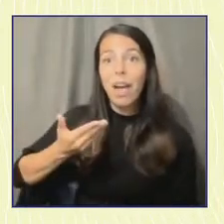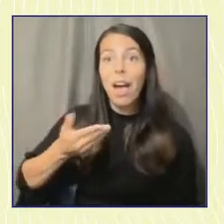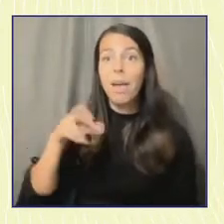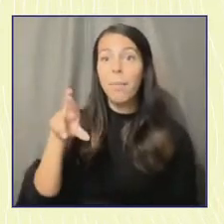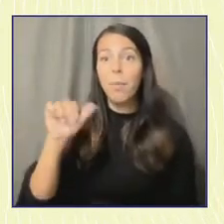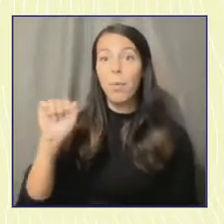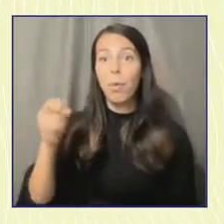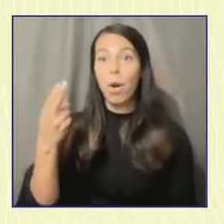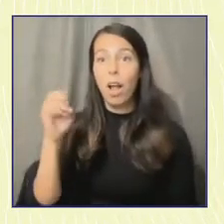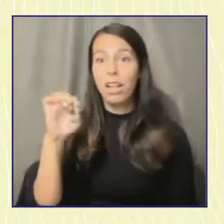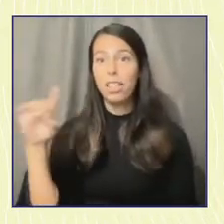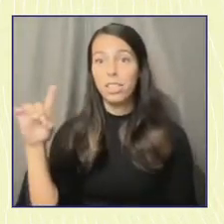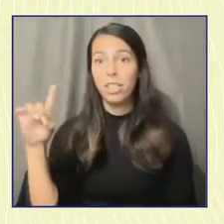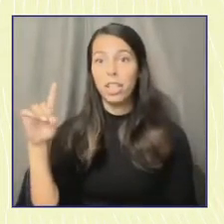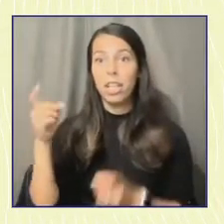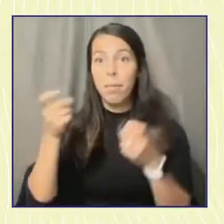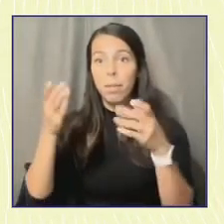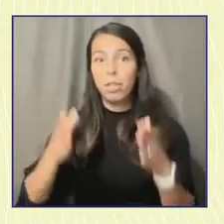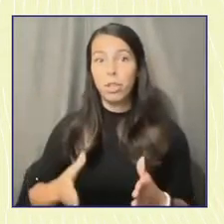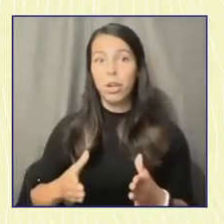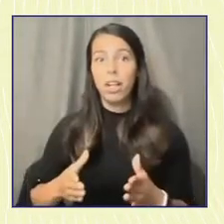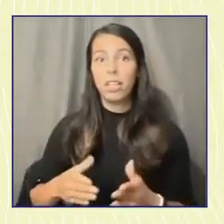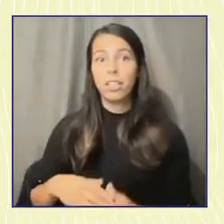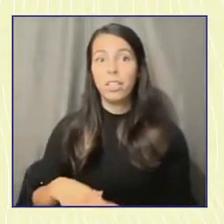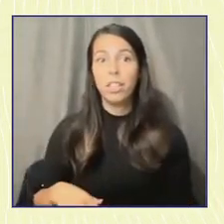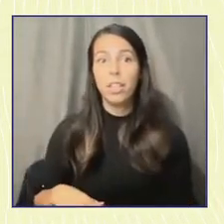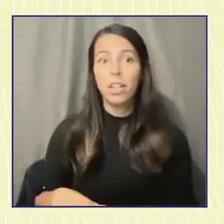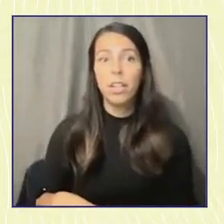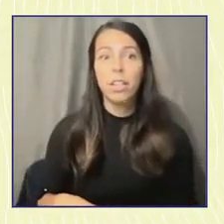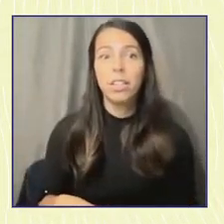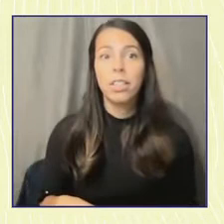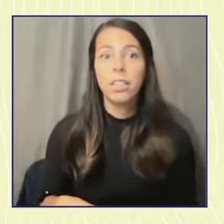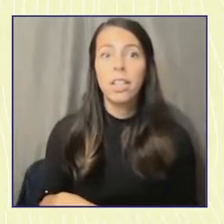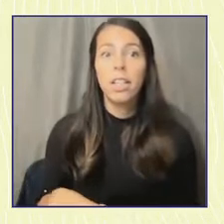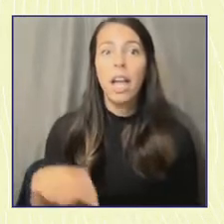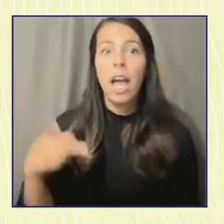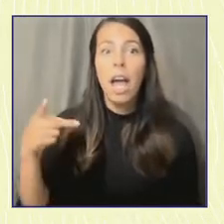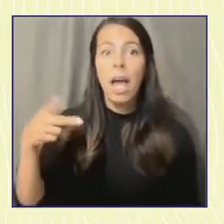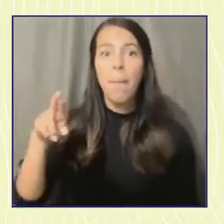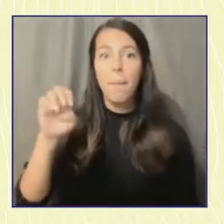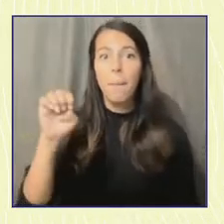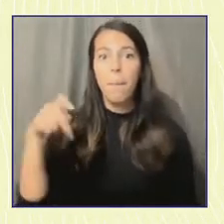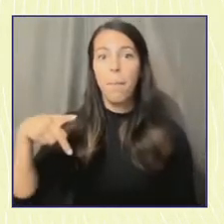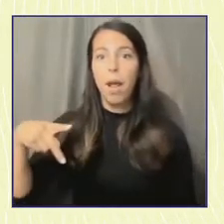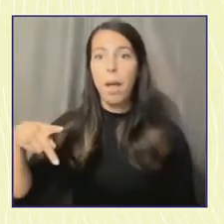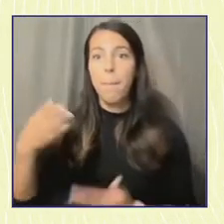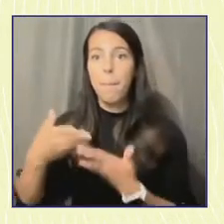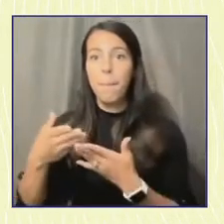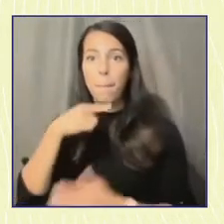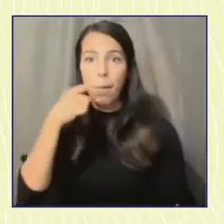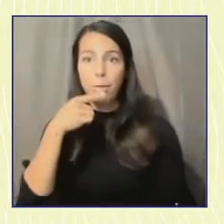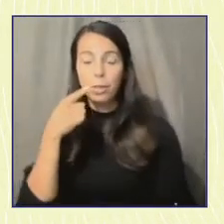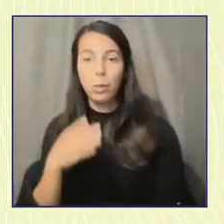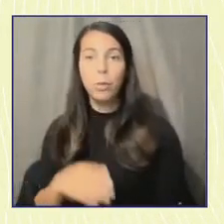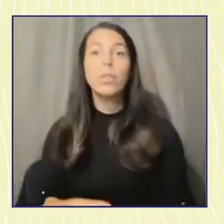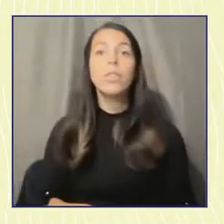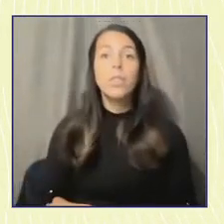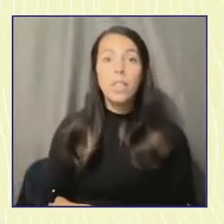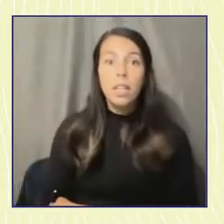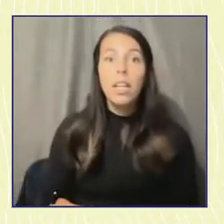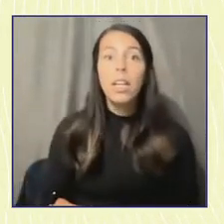program director at Democracy Prep Public Schools. I'm thrilled to be speaking to you today about circles growing voters report and framework.